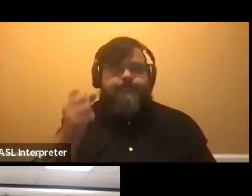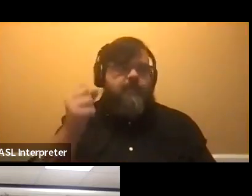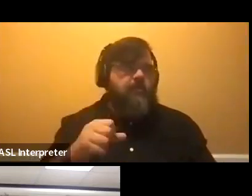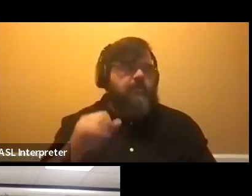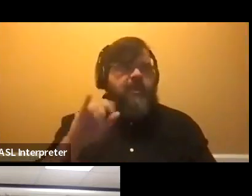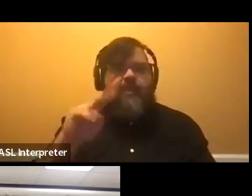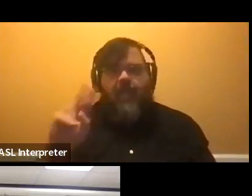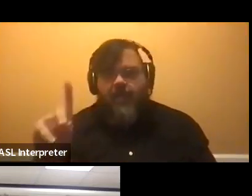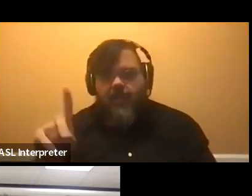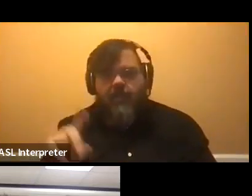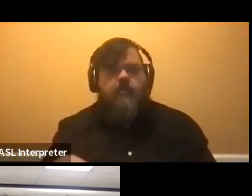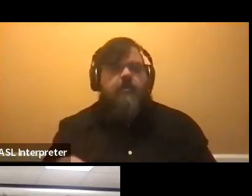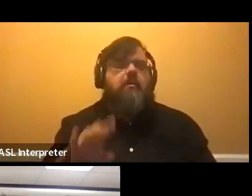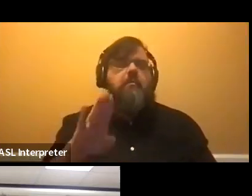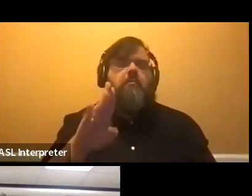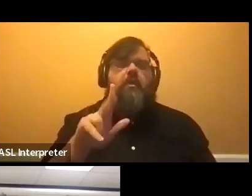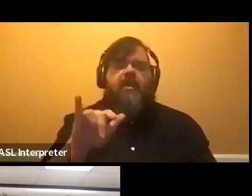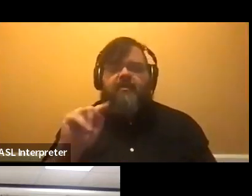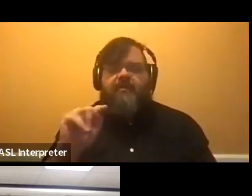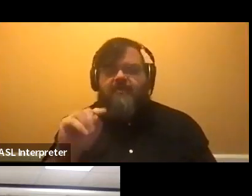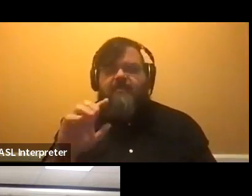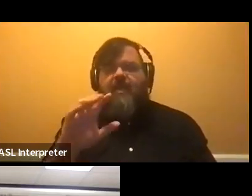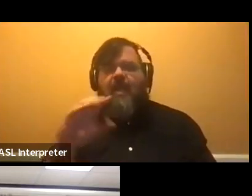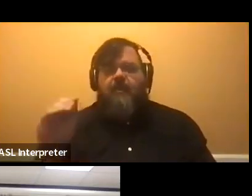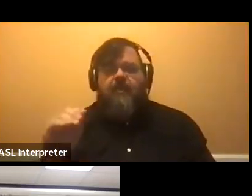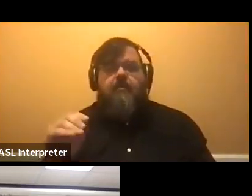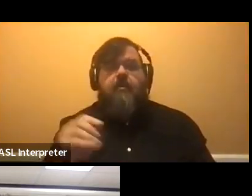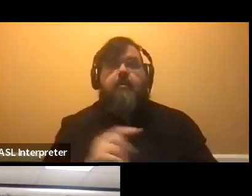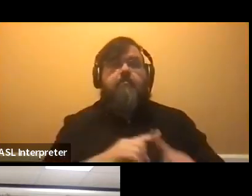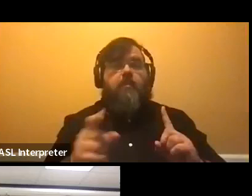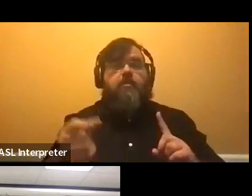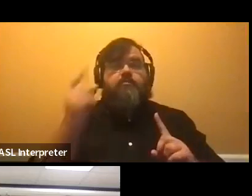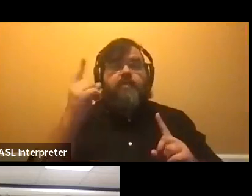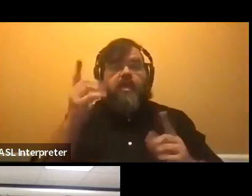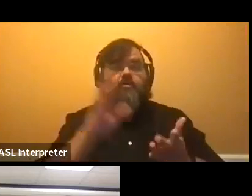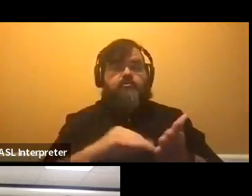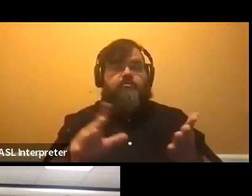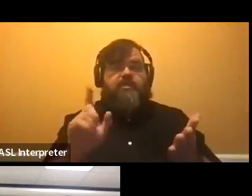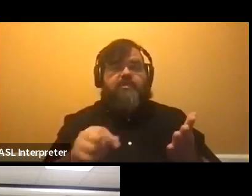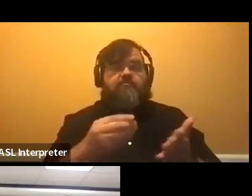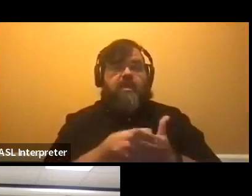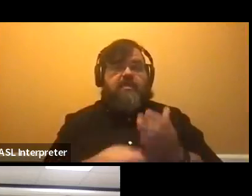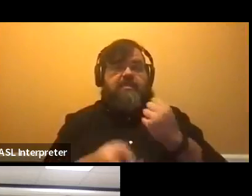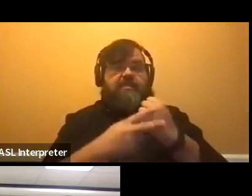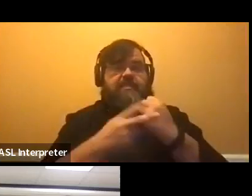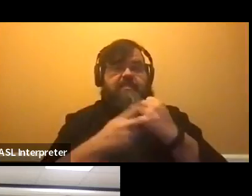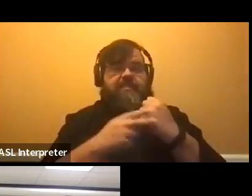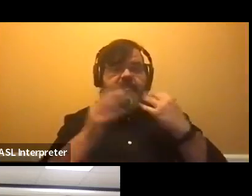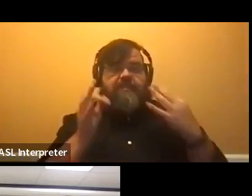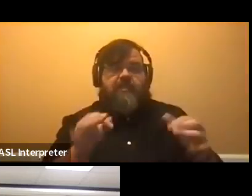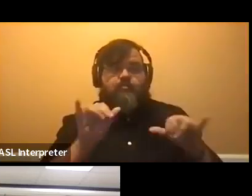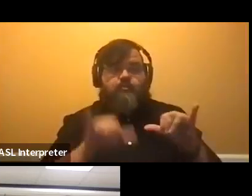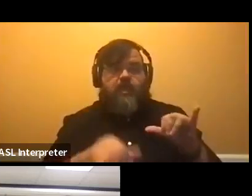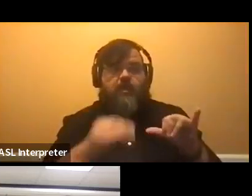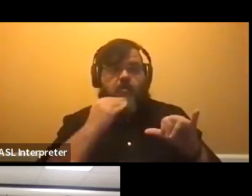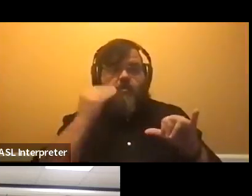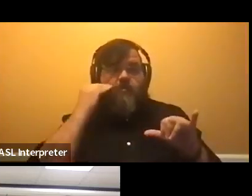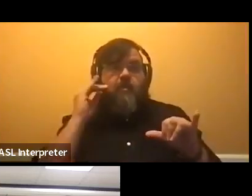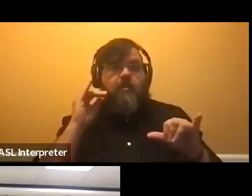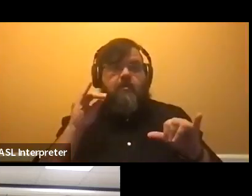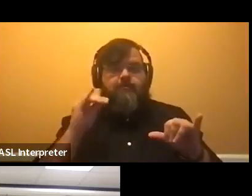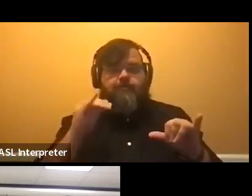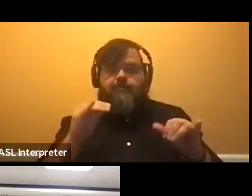Bullitt County. Um, but we definitely understand our students that need to save money and choose to live at home. So we always want to make sure that that message,